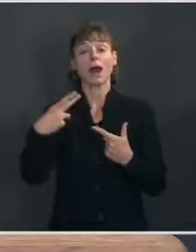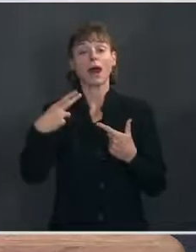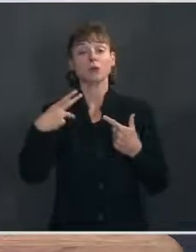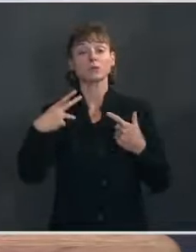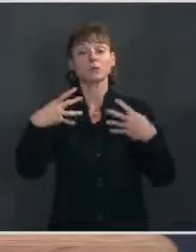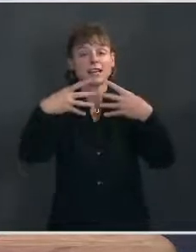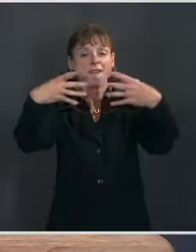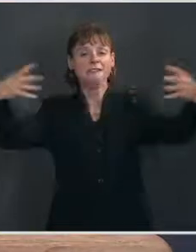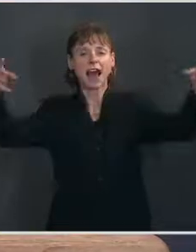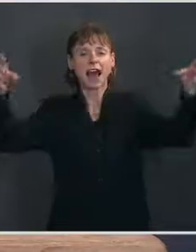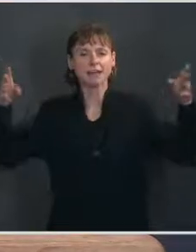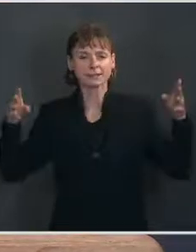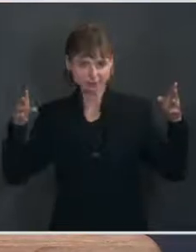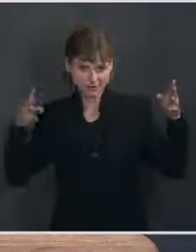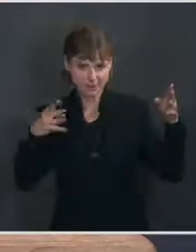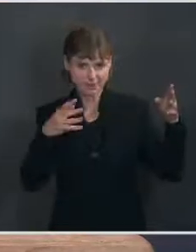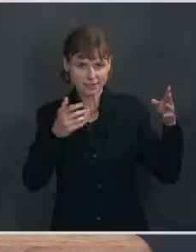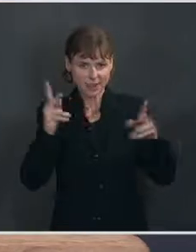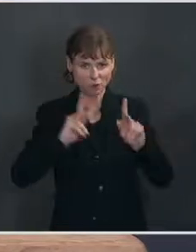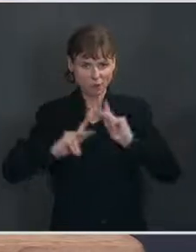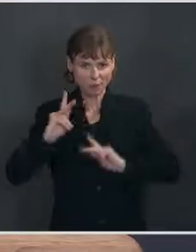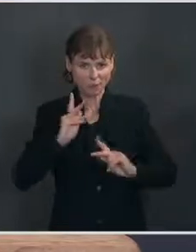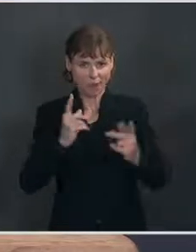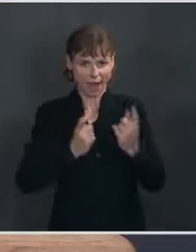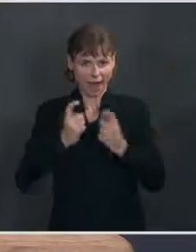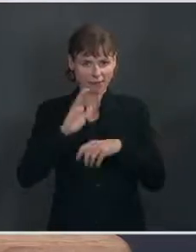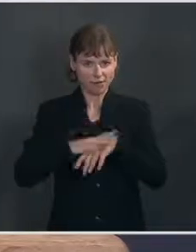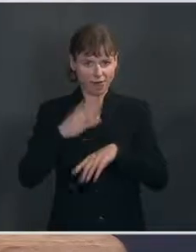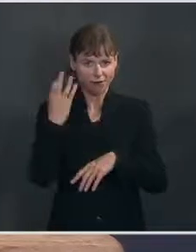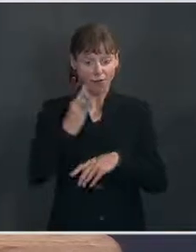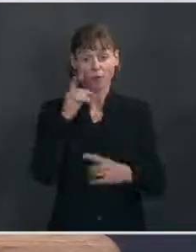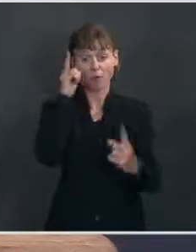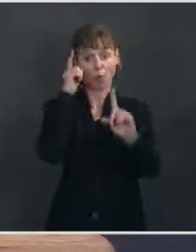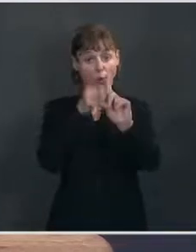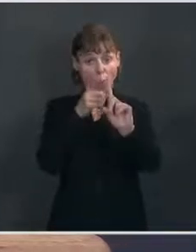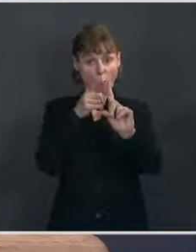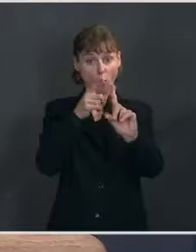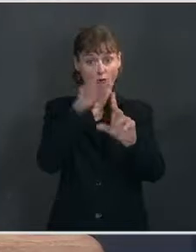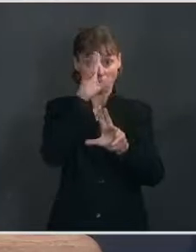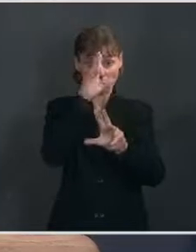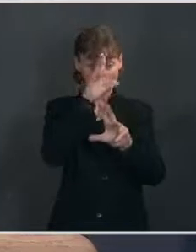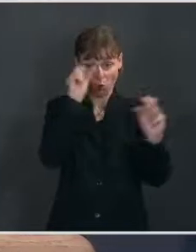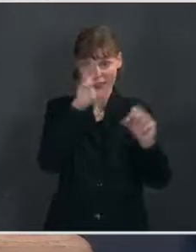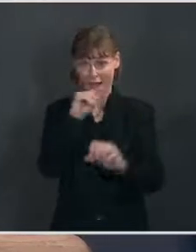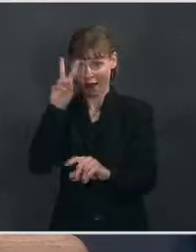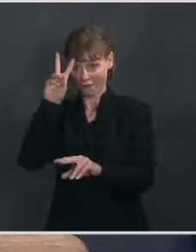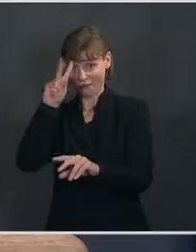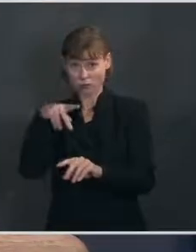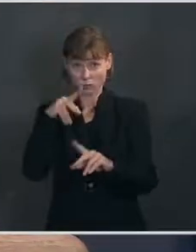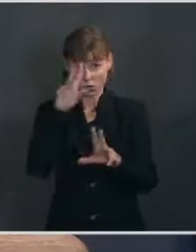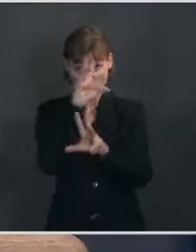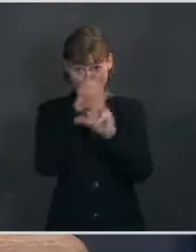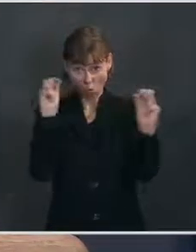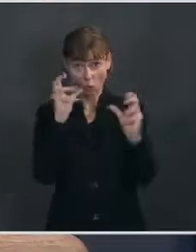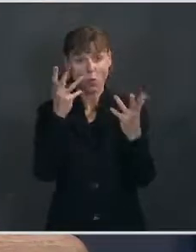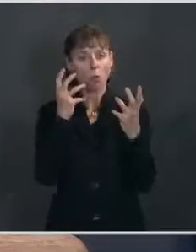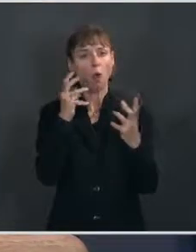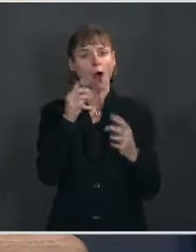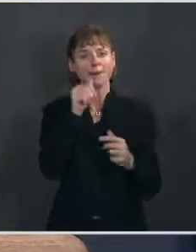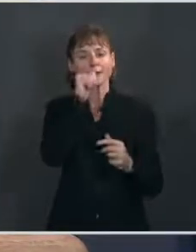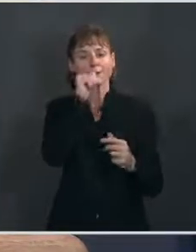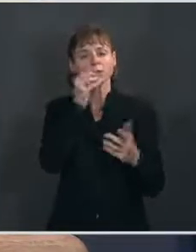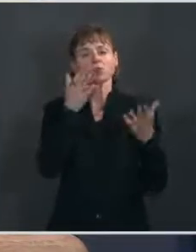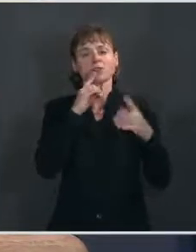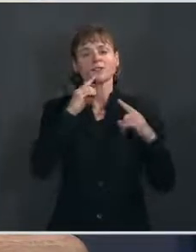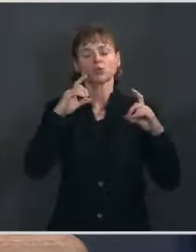a couple of people asked about, I believe it was on Friday, our goal, the President and the Vice President's goal is for the Secret Service to adjust